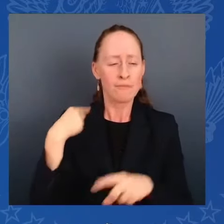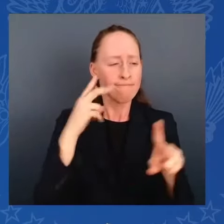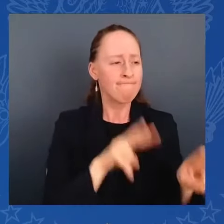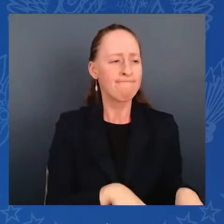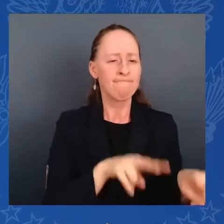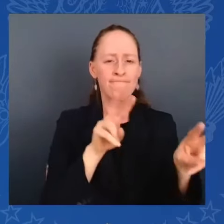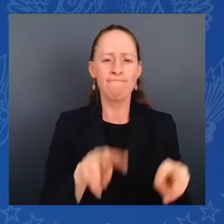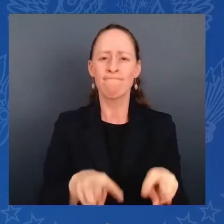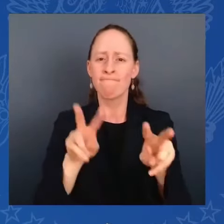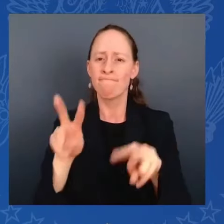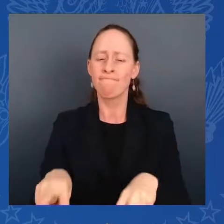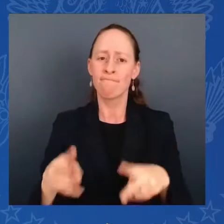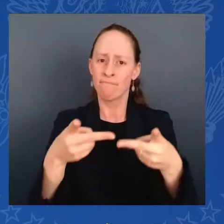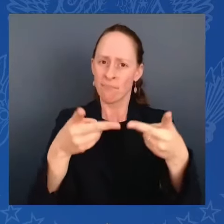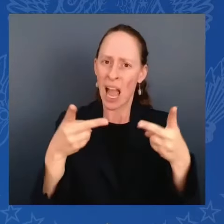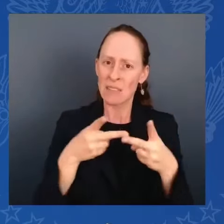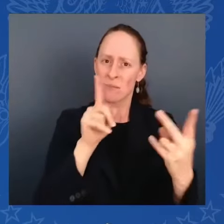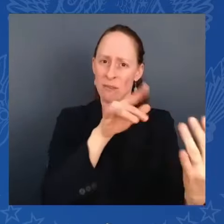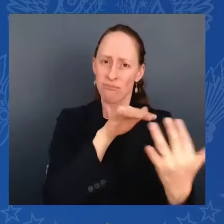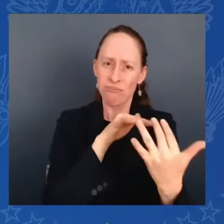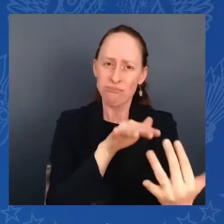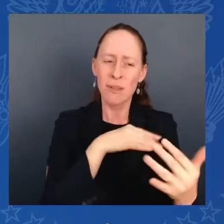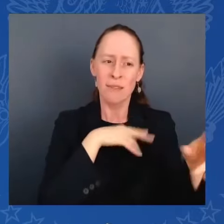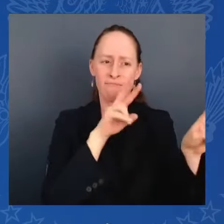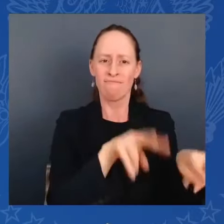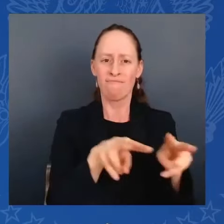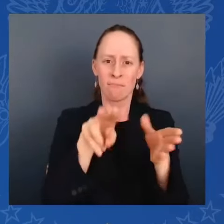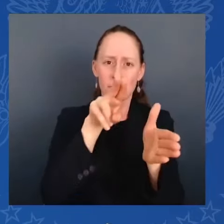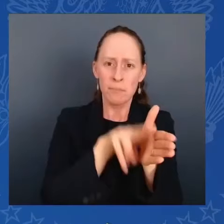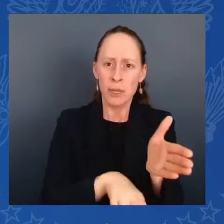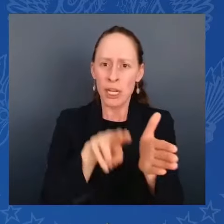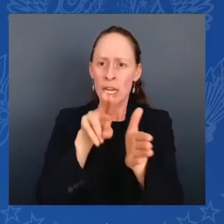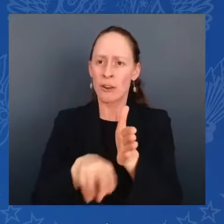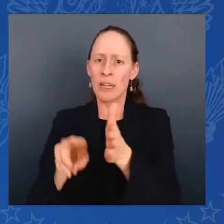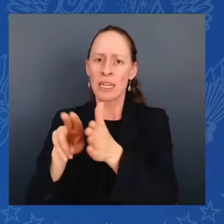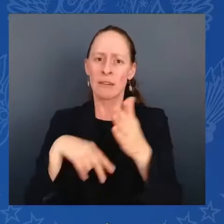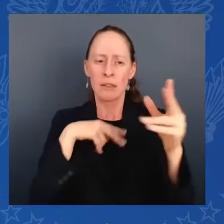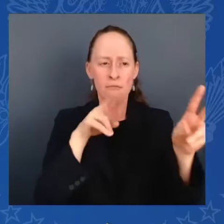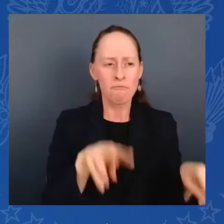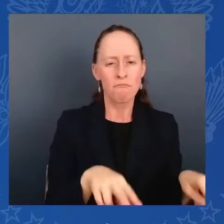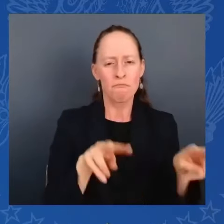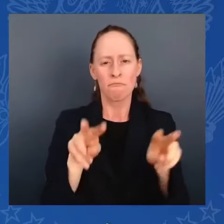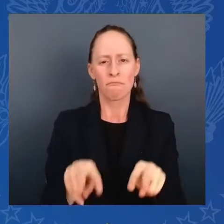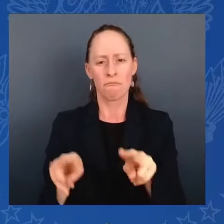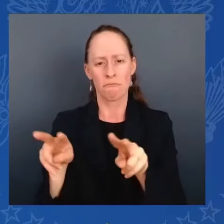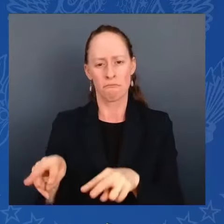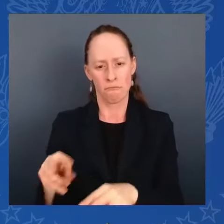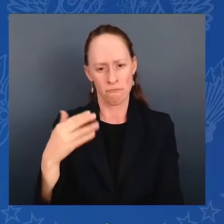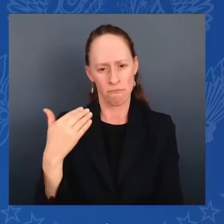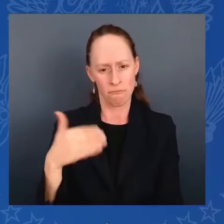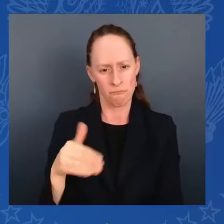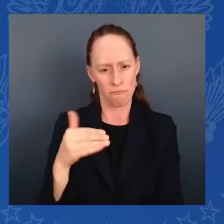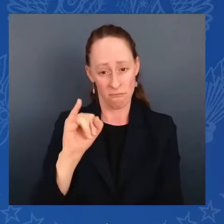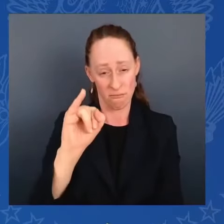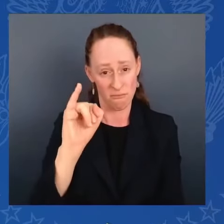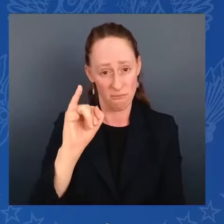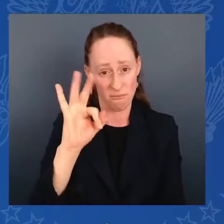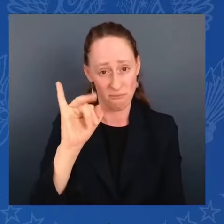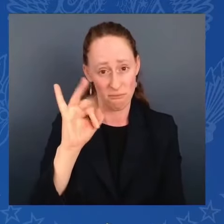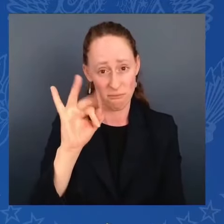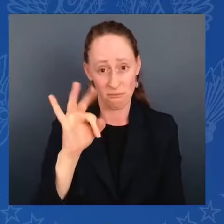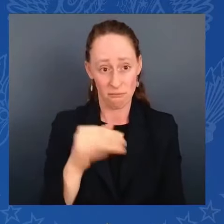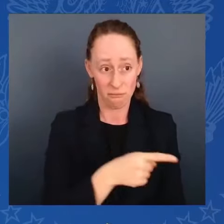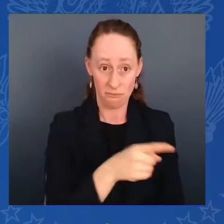no question about it. All those who served as members of the military were heroes, genuine heroes,